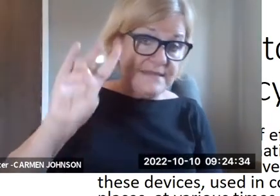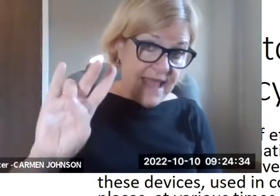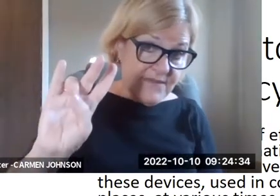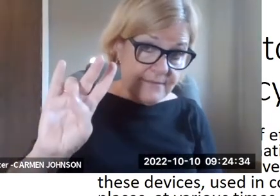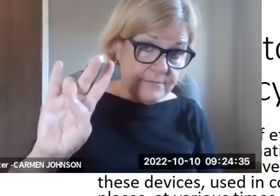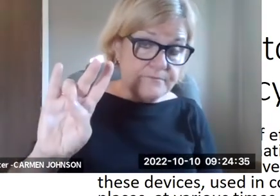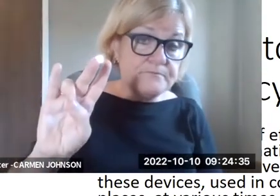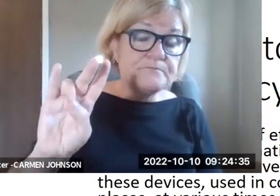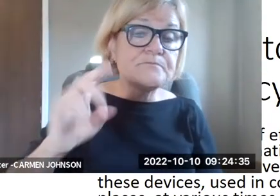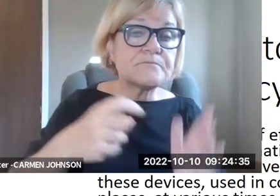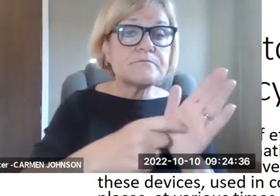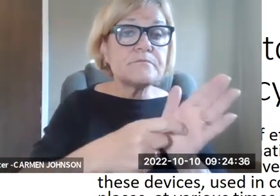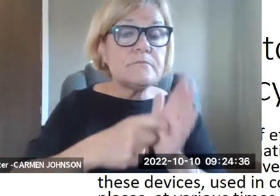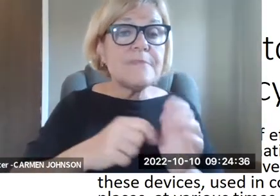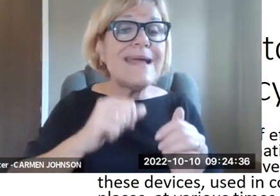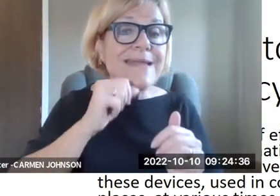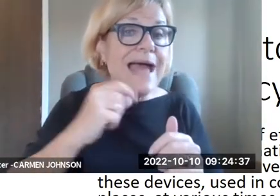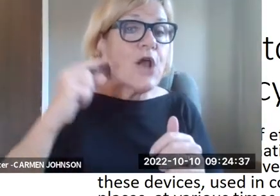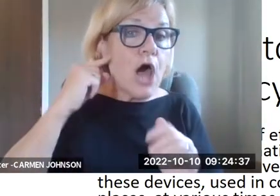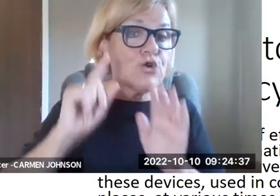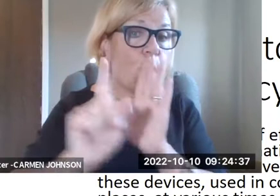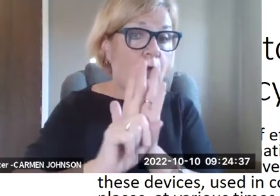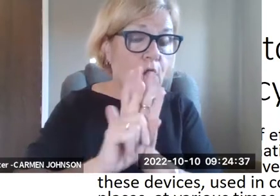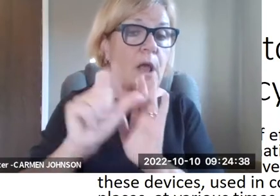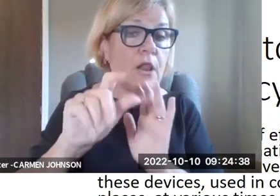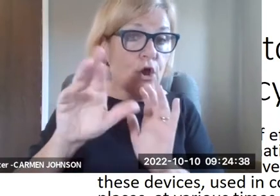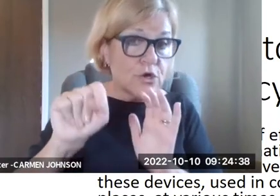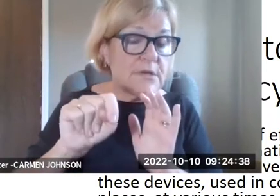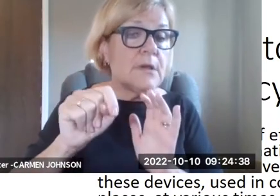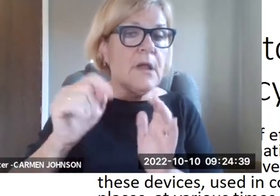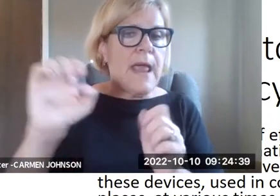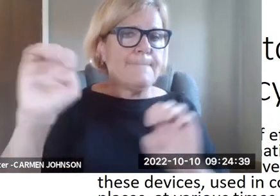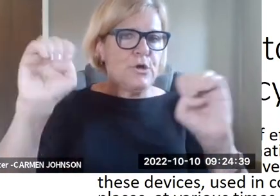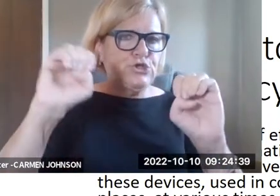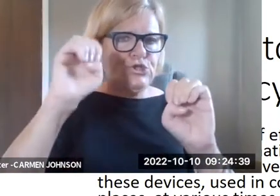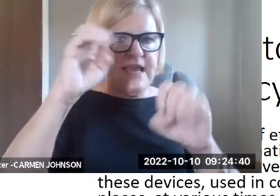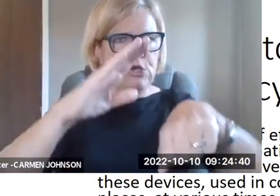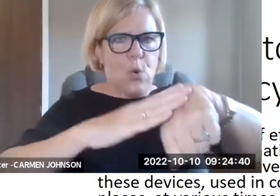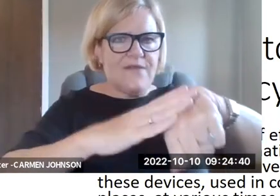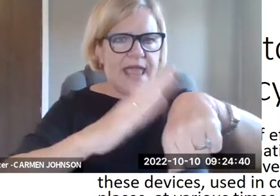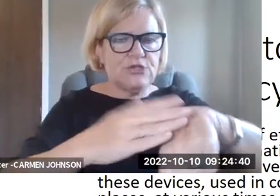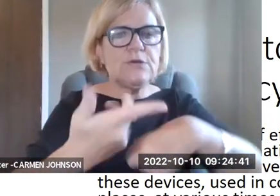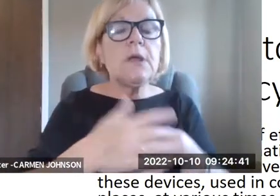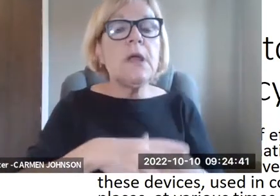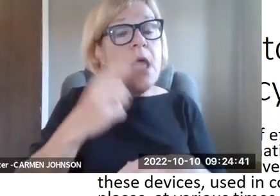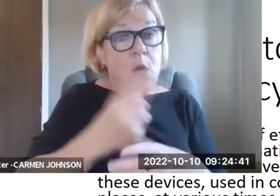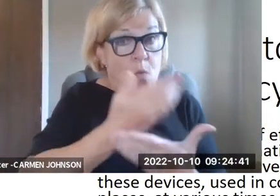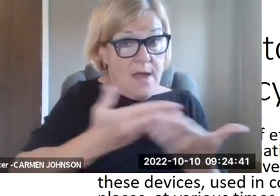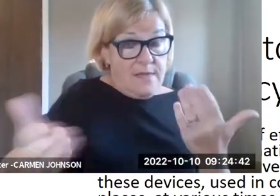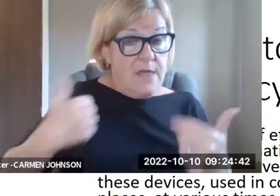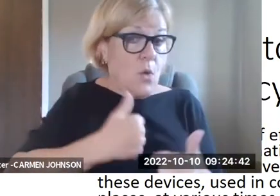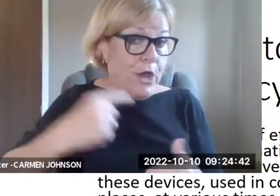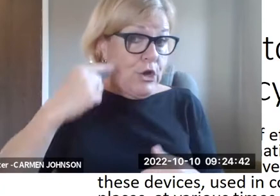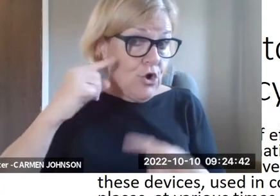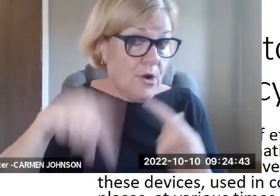to show what one of the policies suggests. So this is policy 8.7, which, uh, requires non-auditory